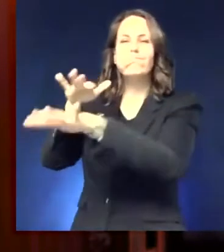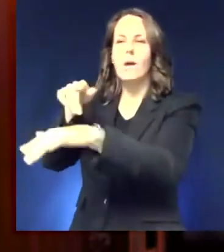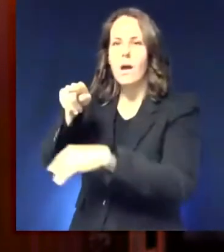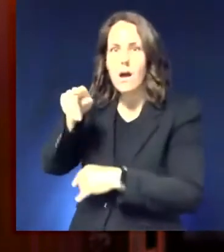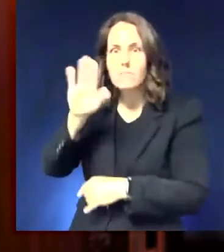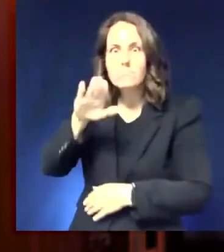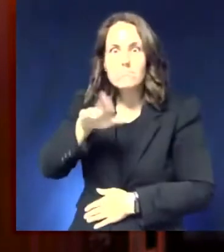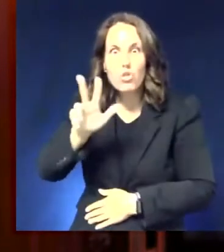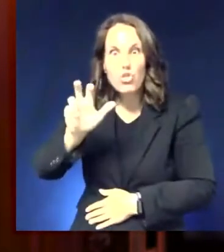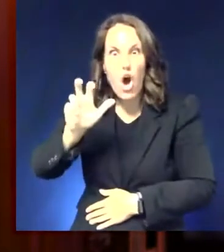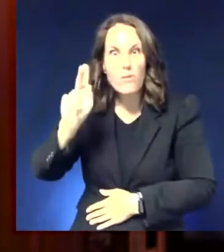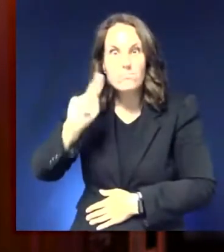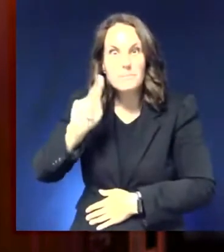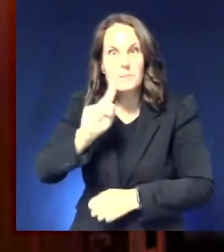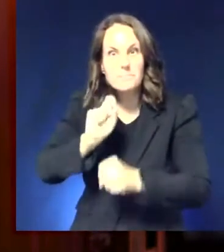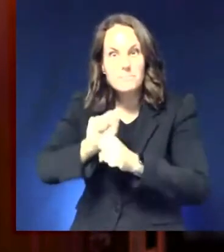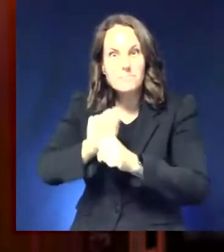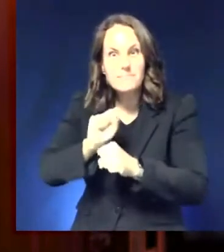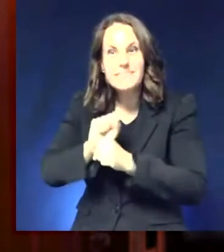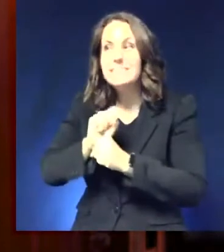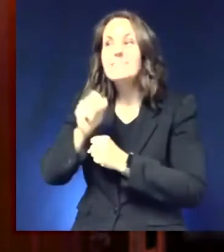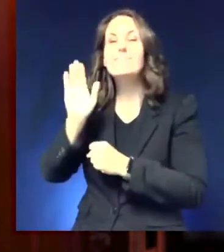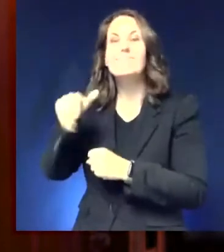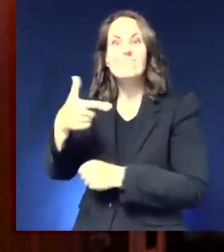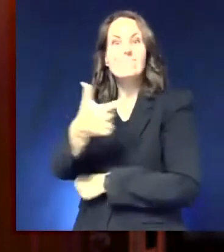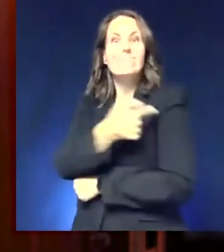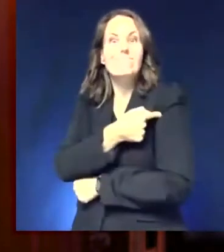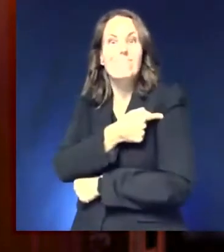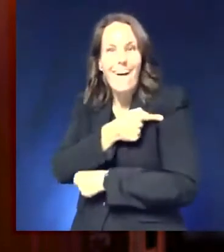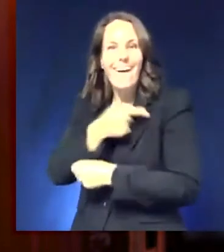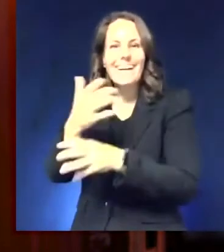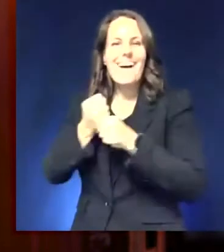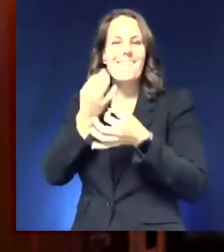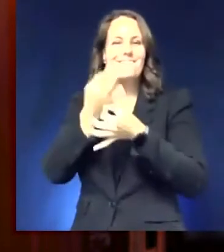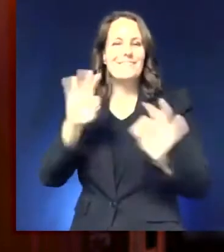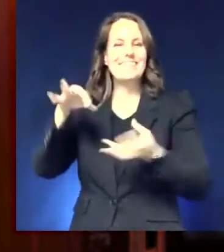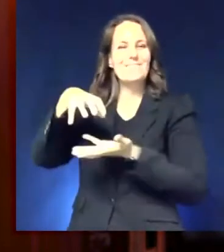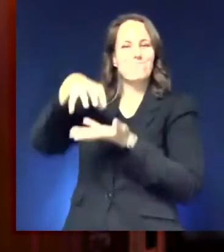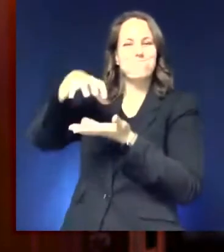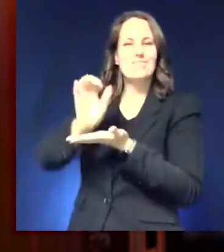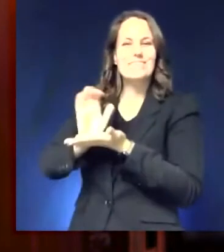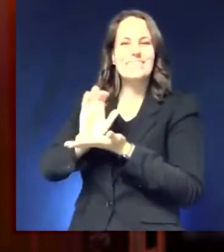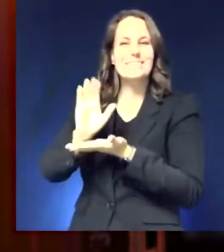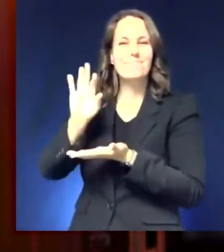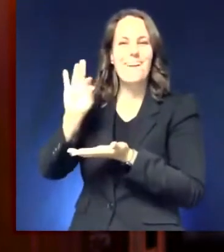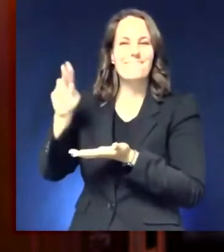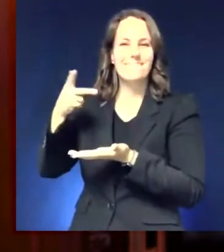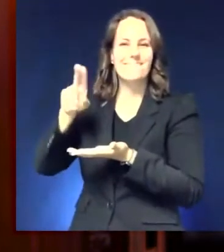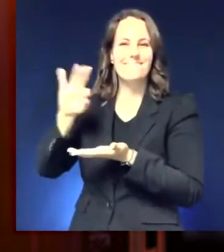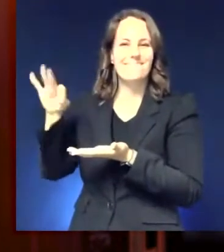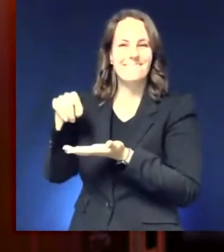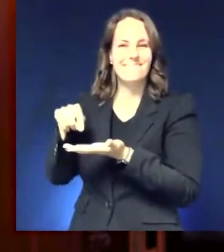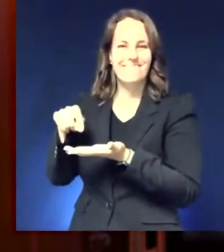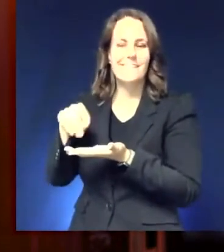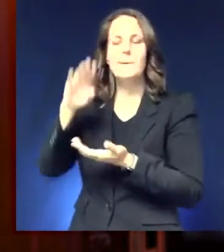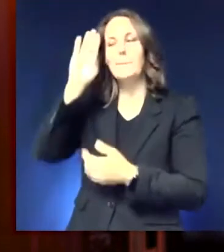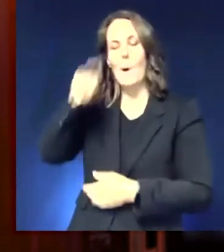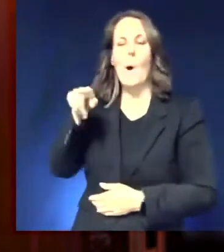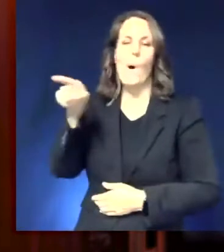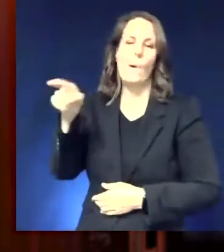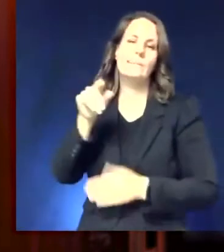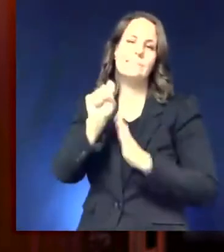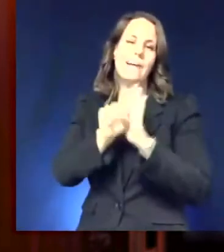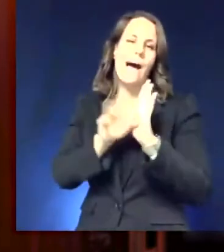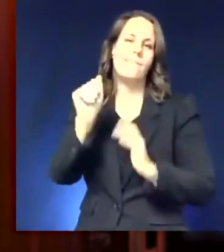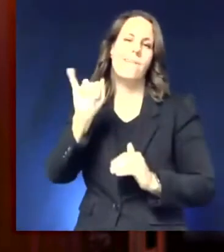soon, and so do the cream puffs, there are still plenty of options to get your vaccine. Whether it's in your doctor's office, your